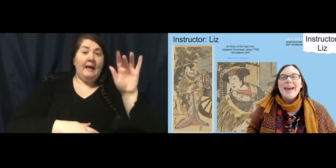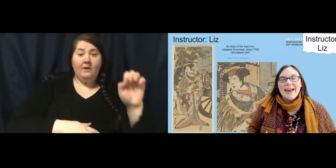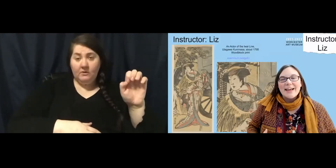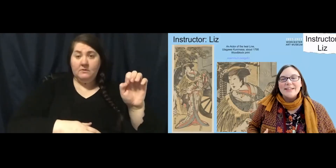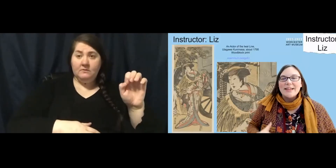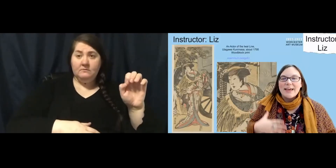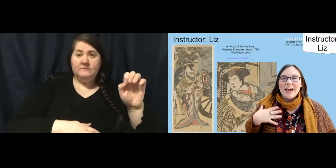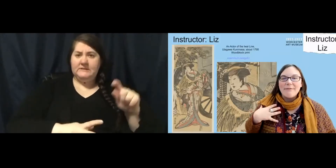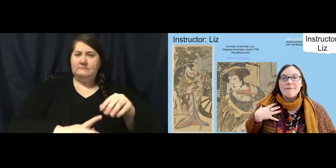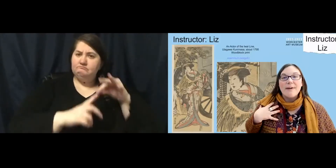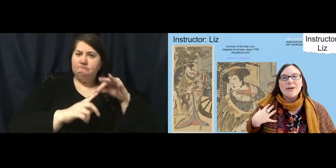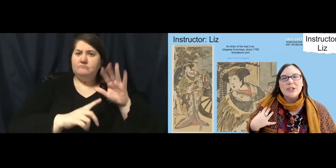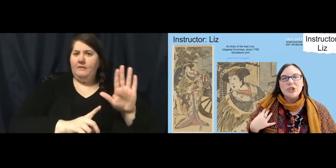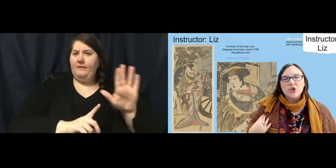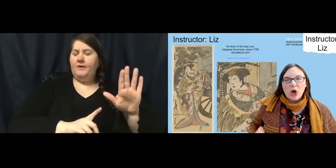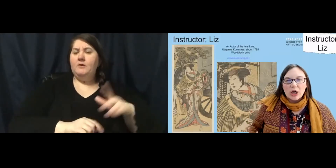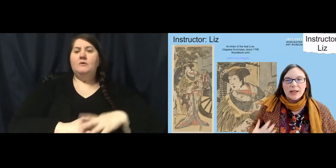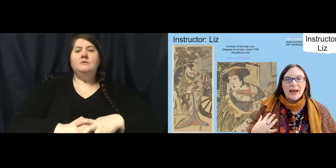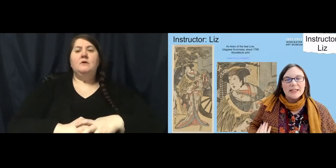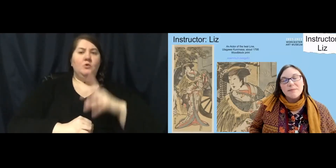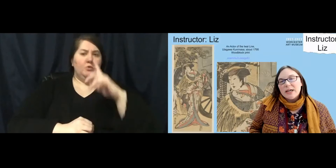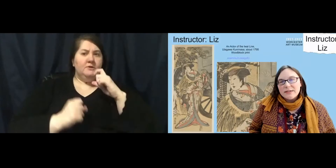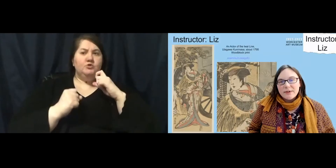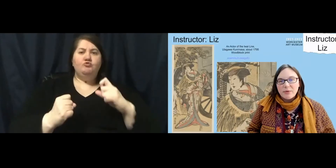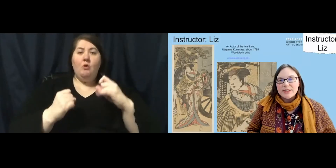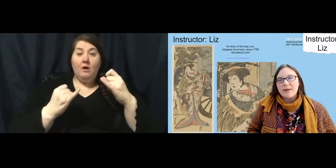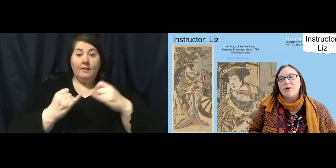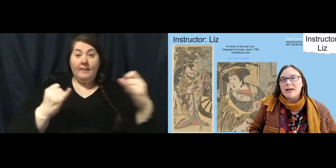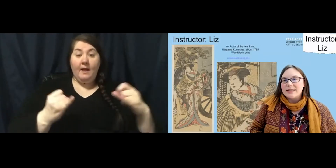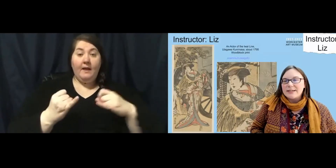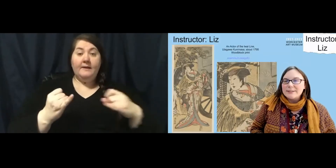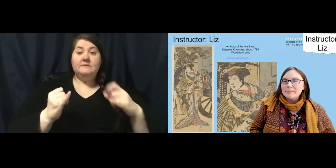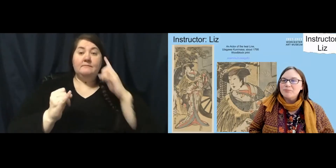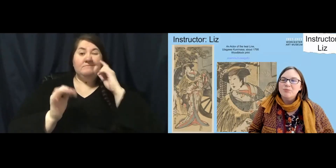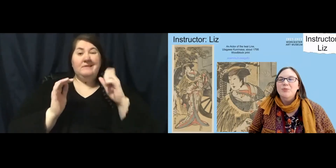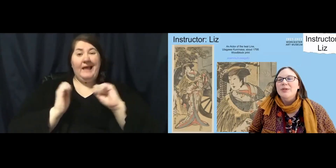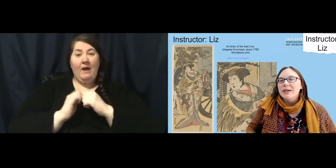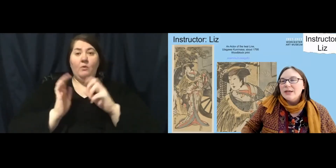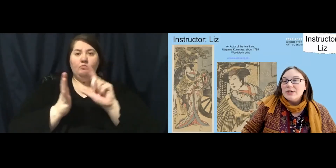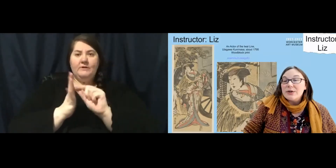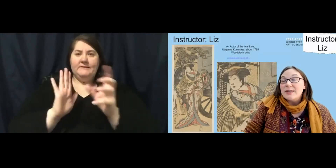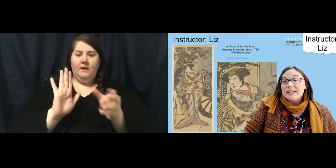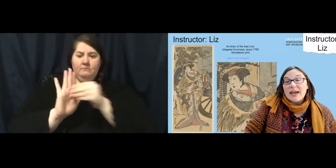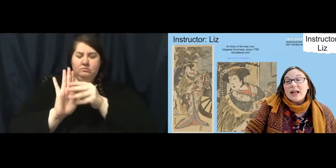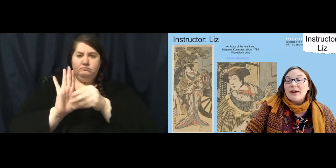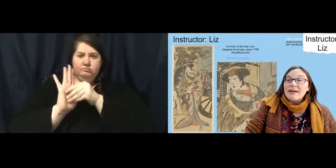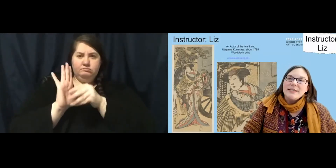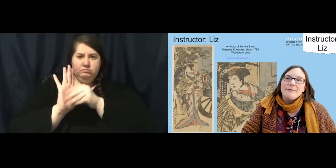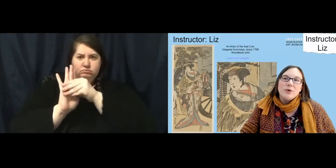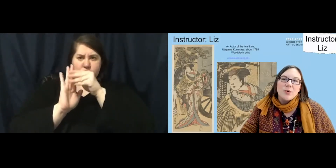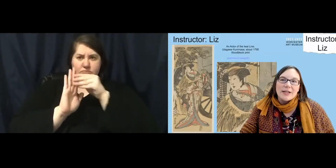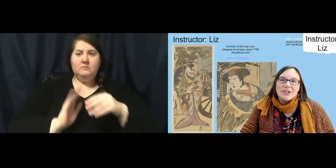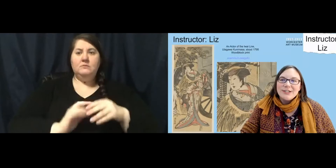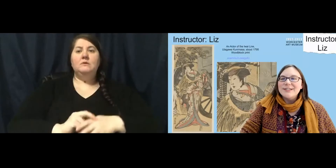And they have very strong lines because of the printing process. So this gallery, I